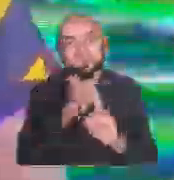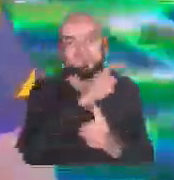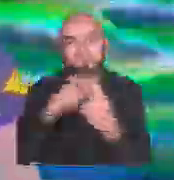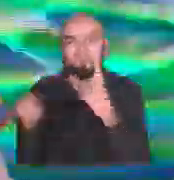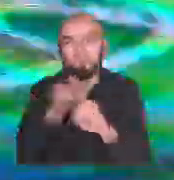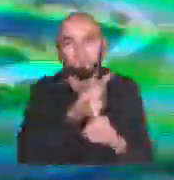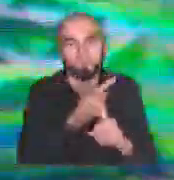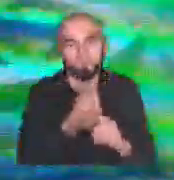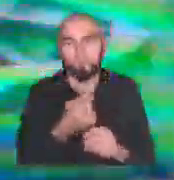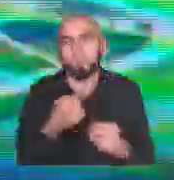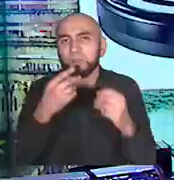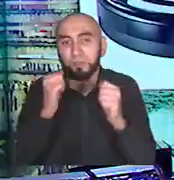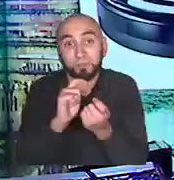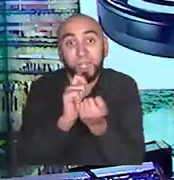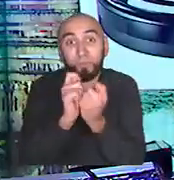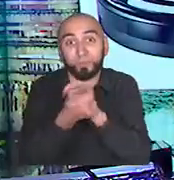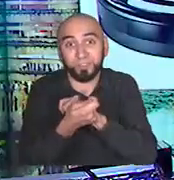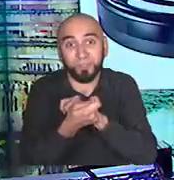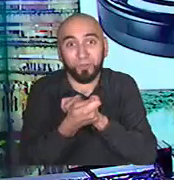every single one of those languages.